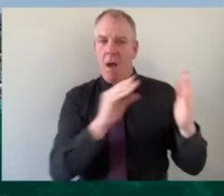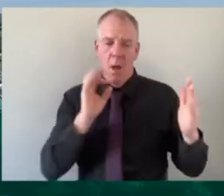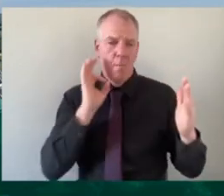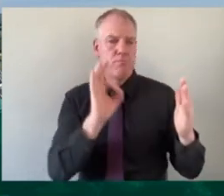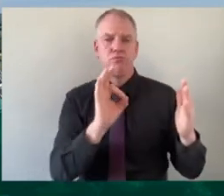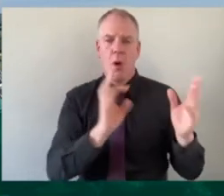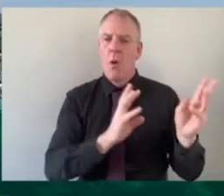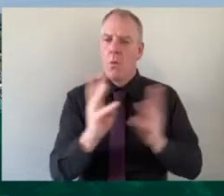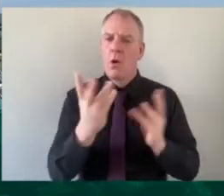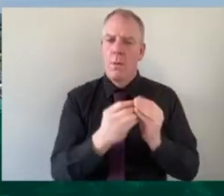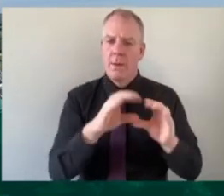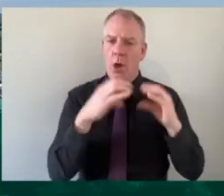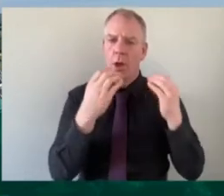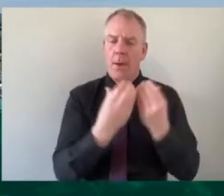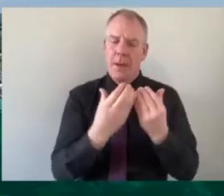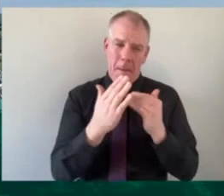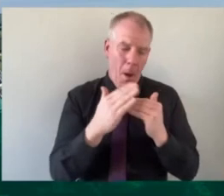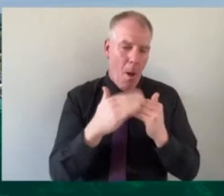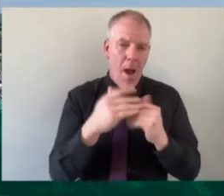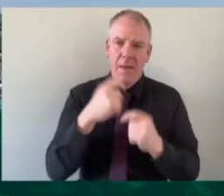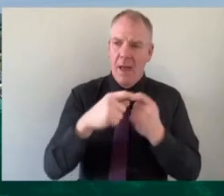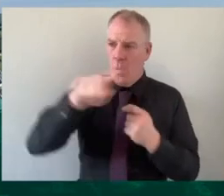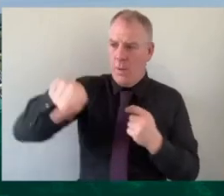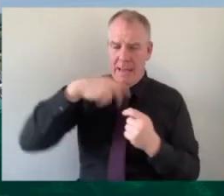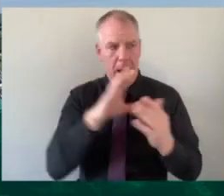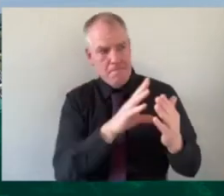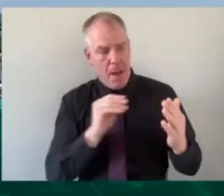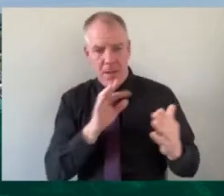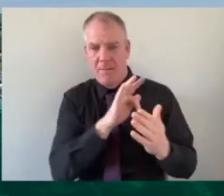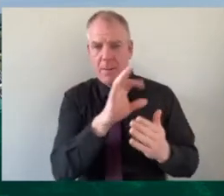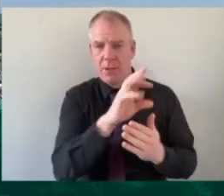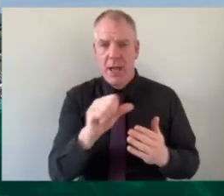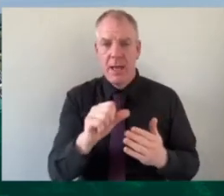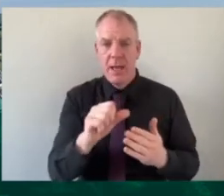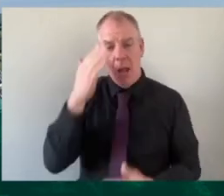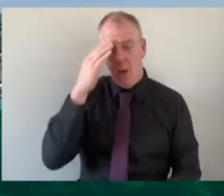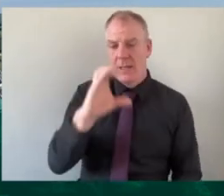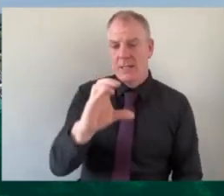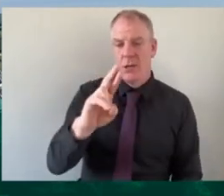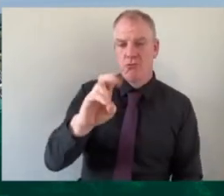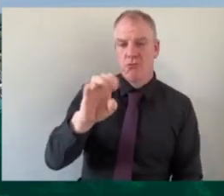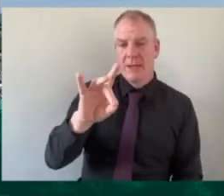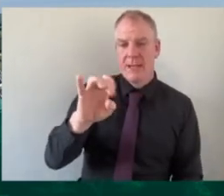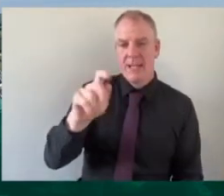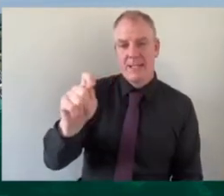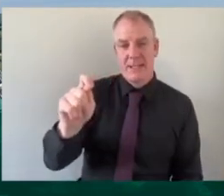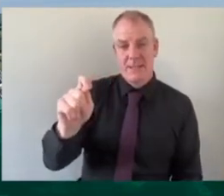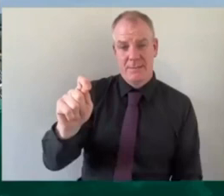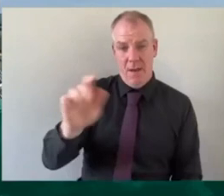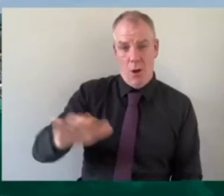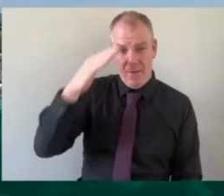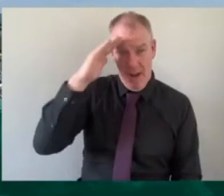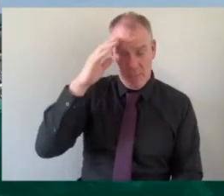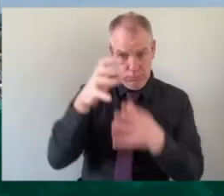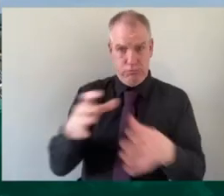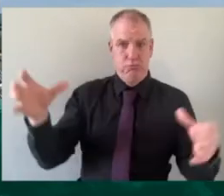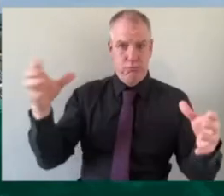communities and so much more that the rest of us can do and and and cricket in ireland has has has seen such a such a growth in